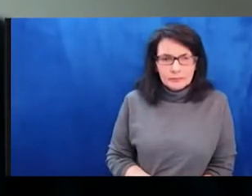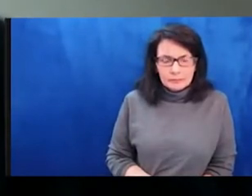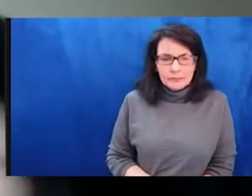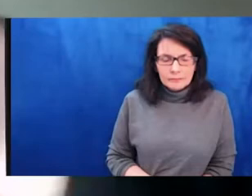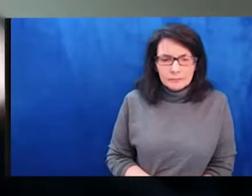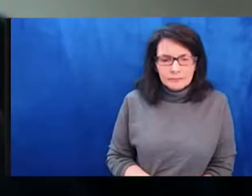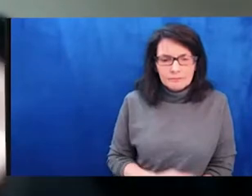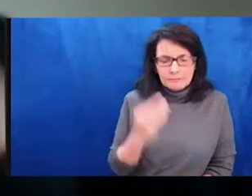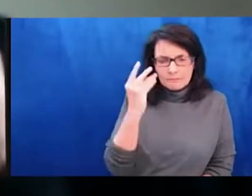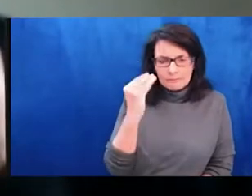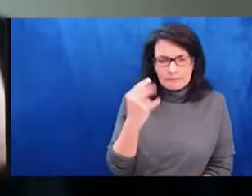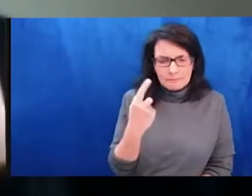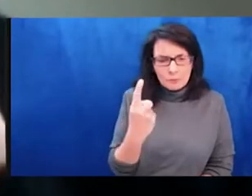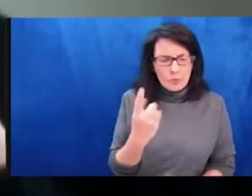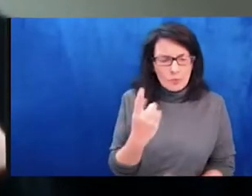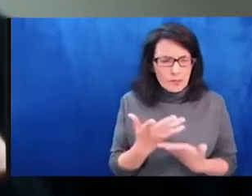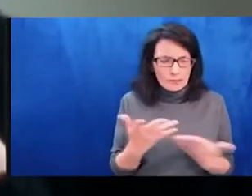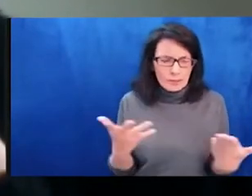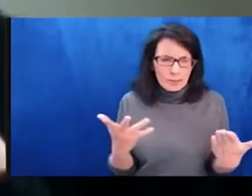And the thing that I